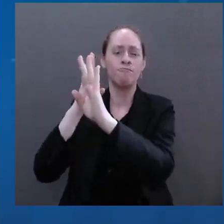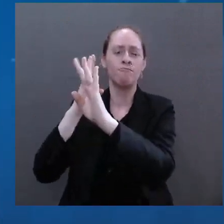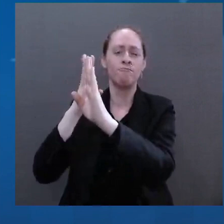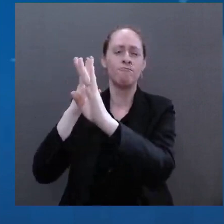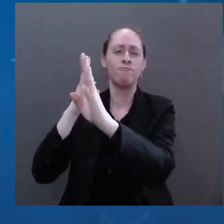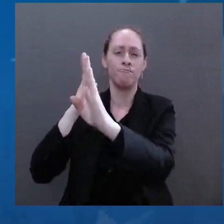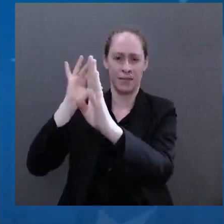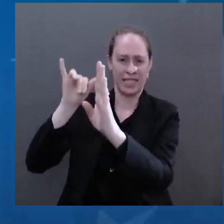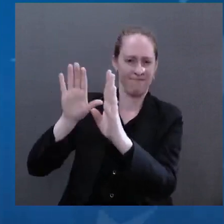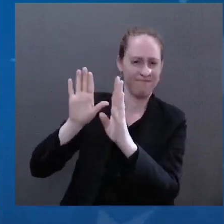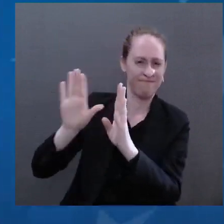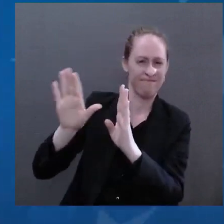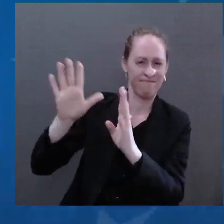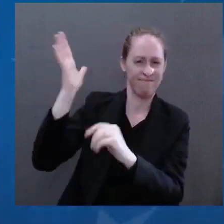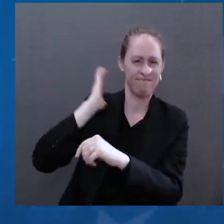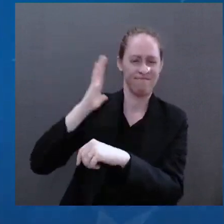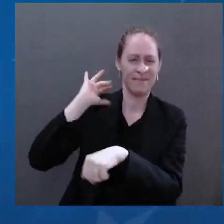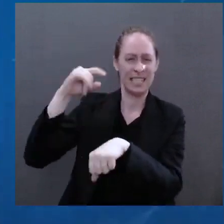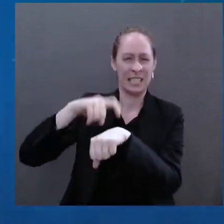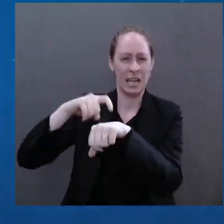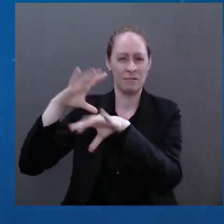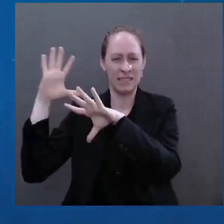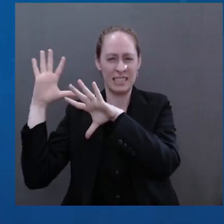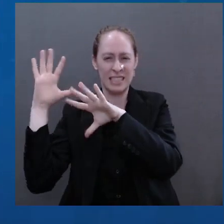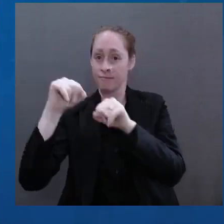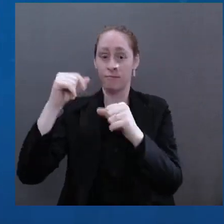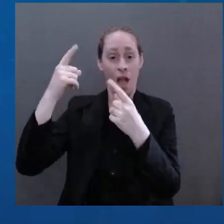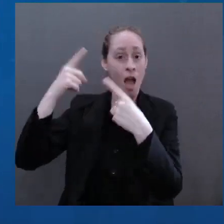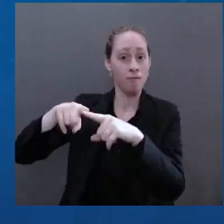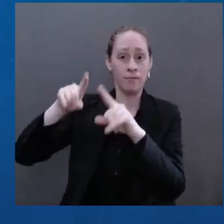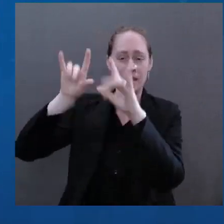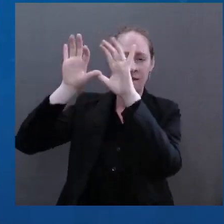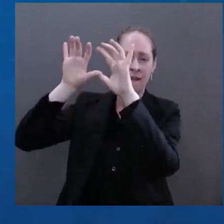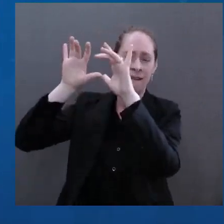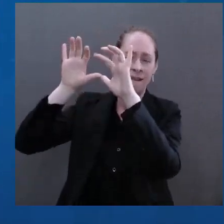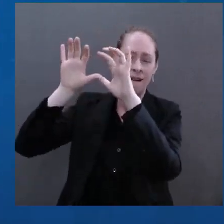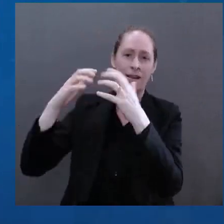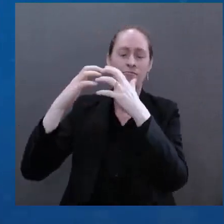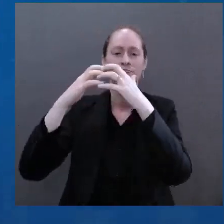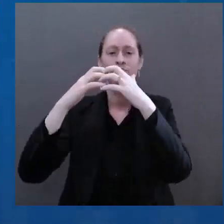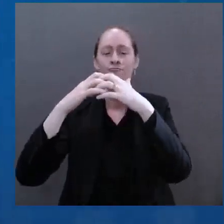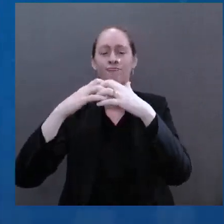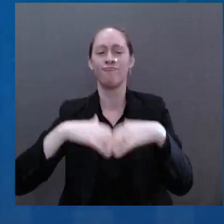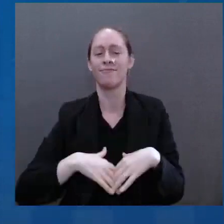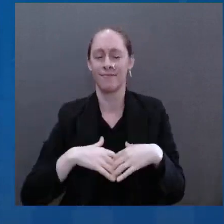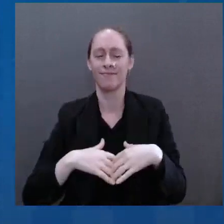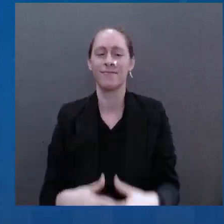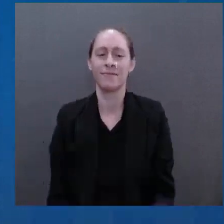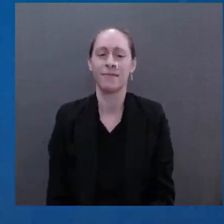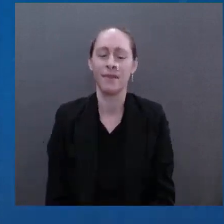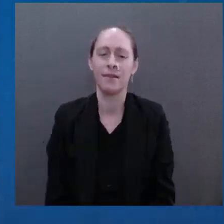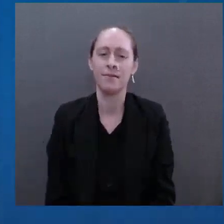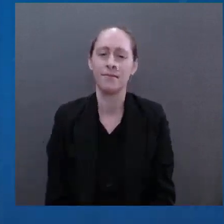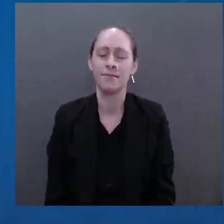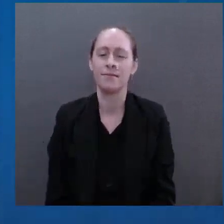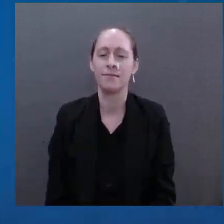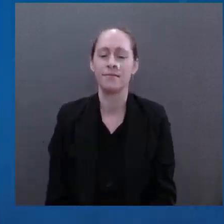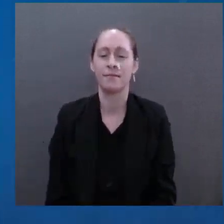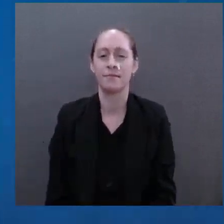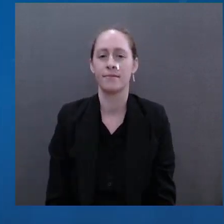But the battle for democracy could not conclude and did not conclude with the end of the Cold War.